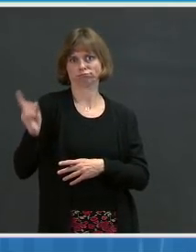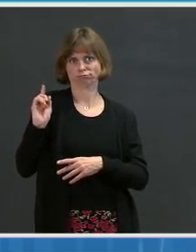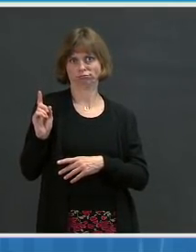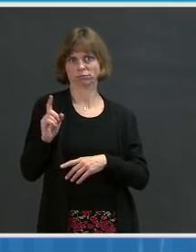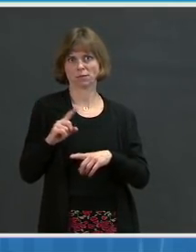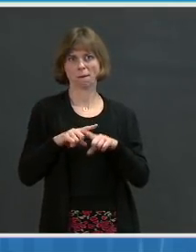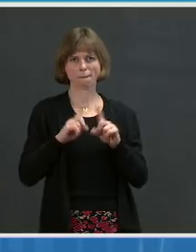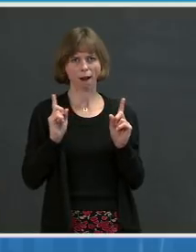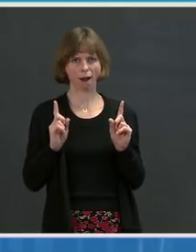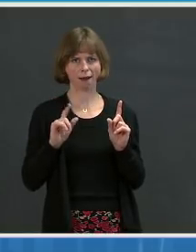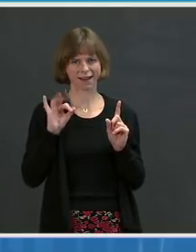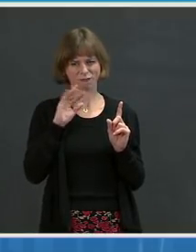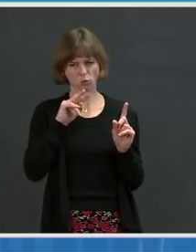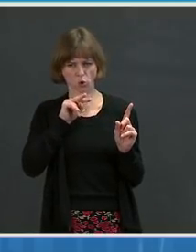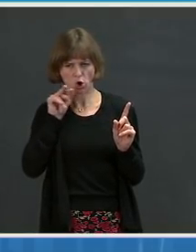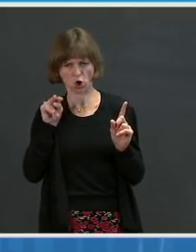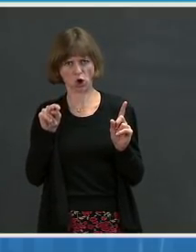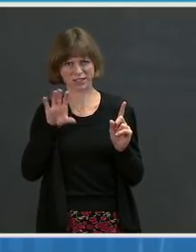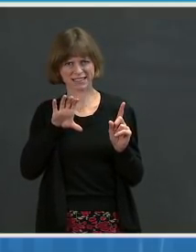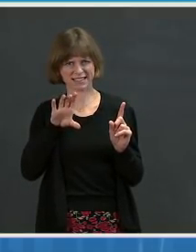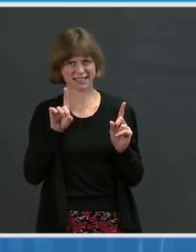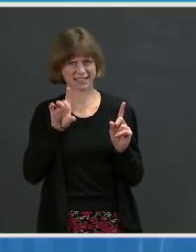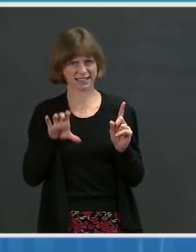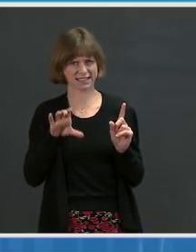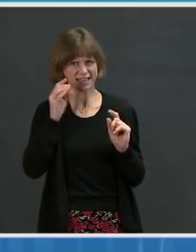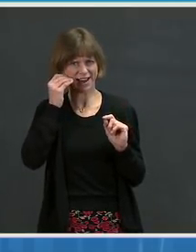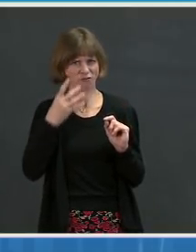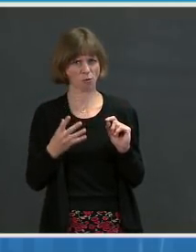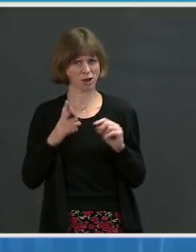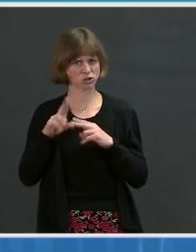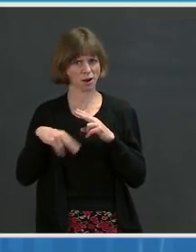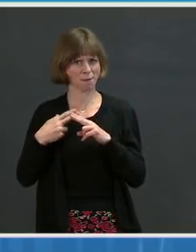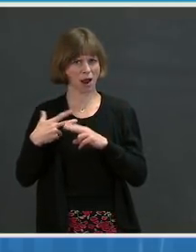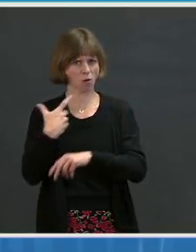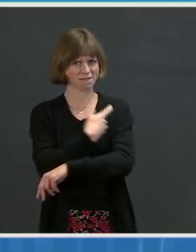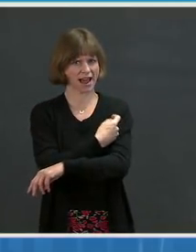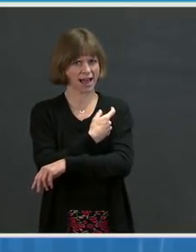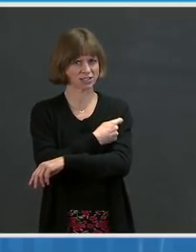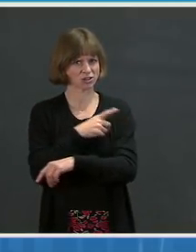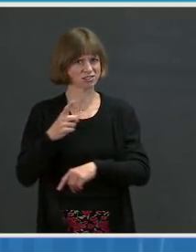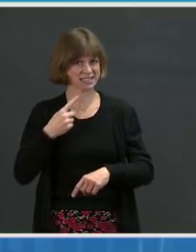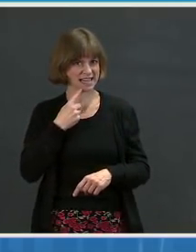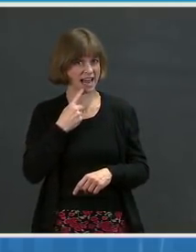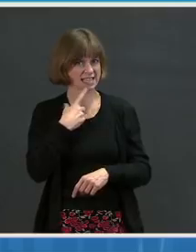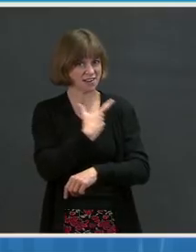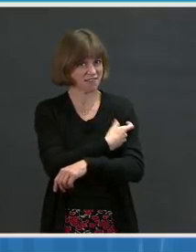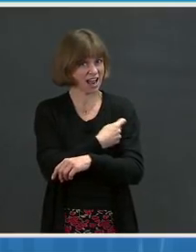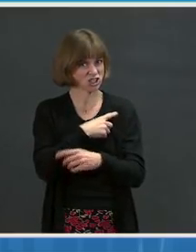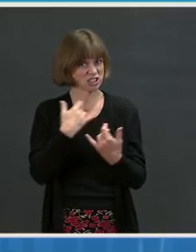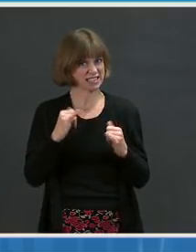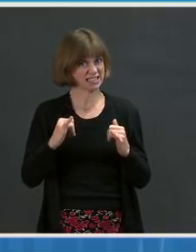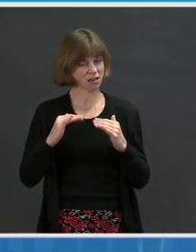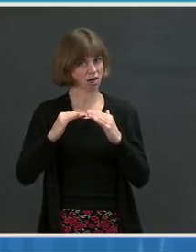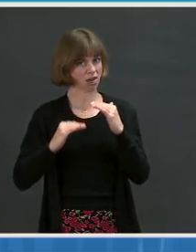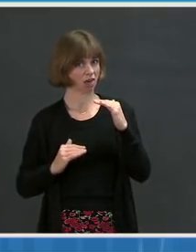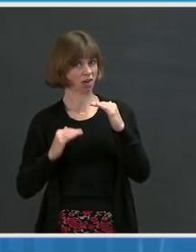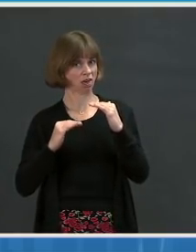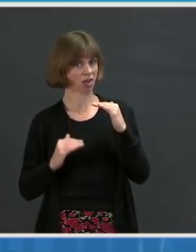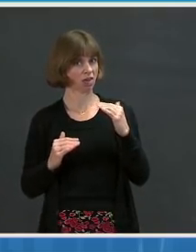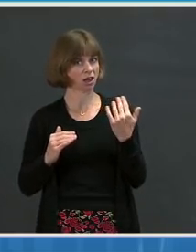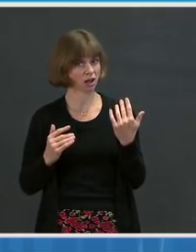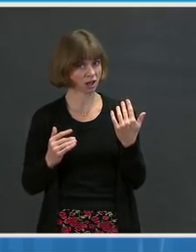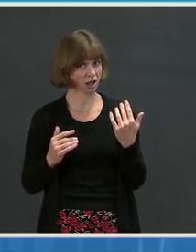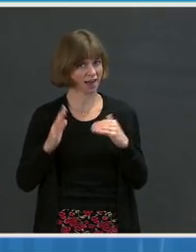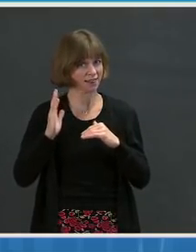information on vaccinations, vaccinations are still down markedly from before